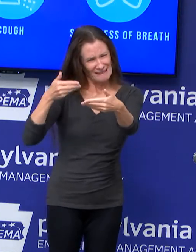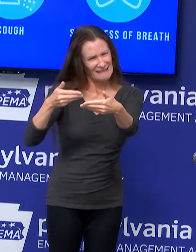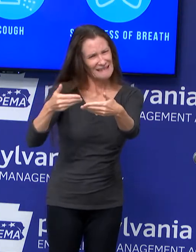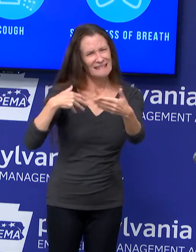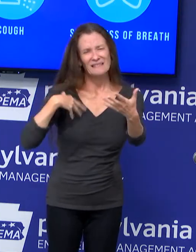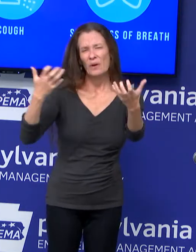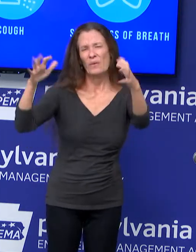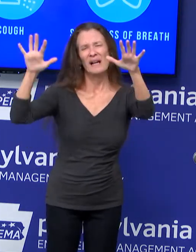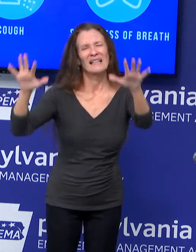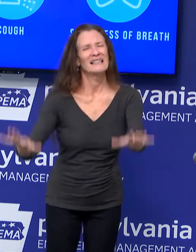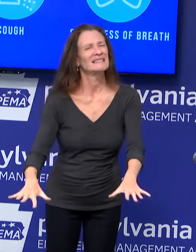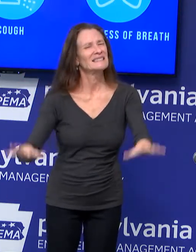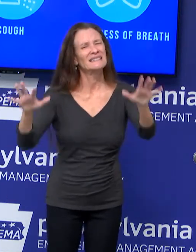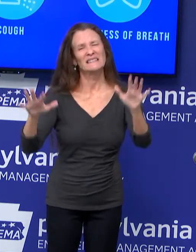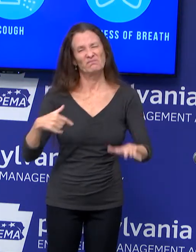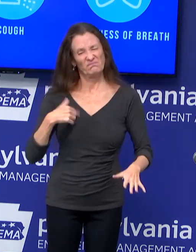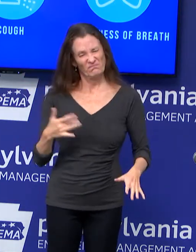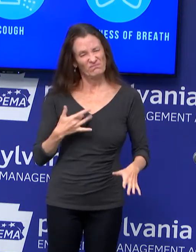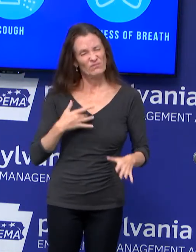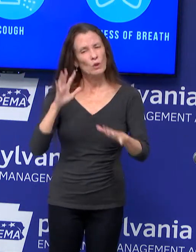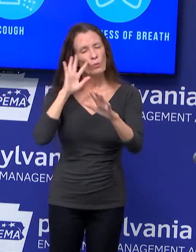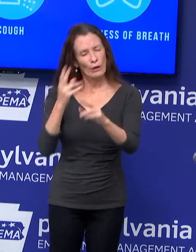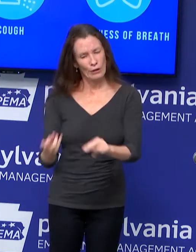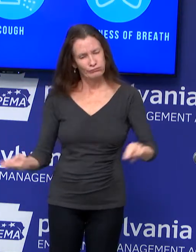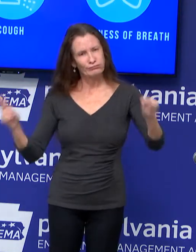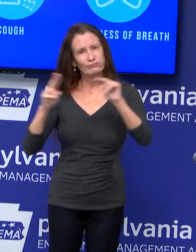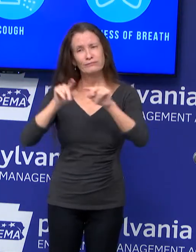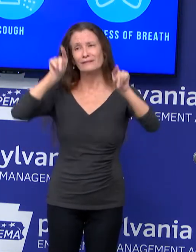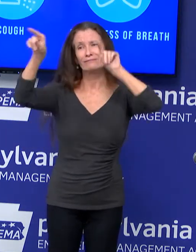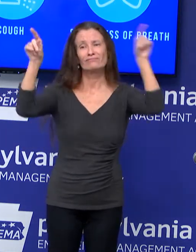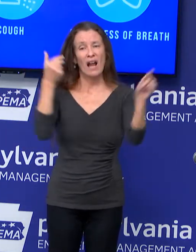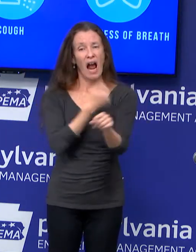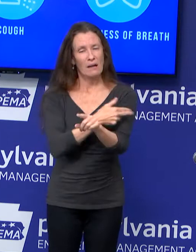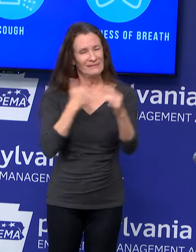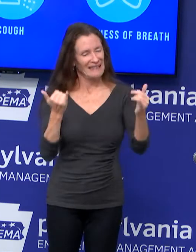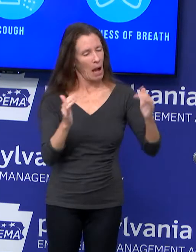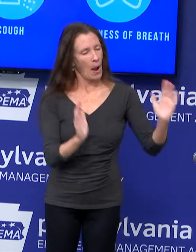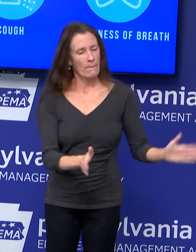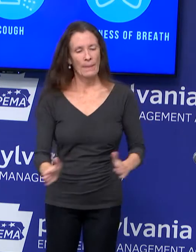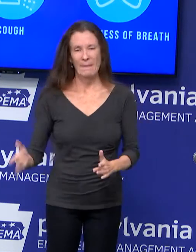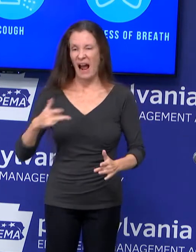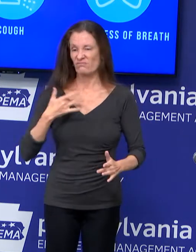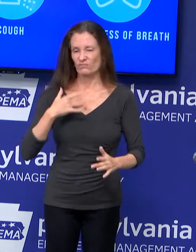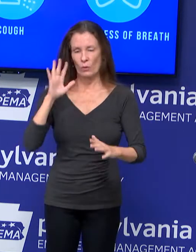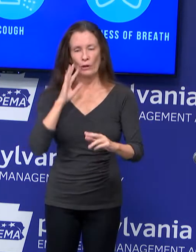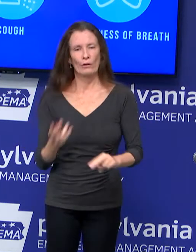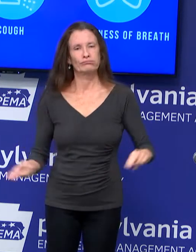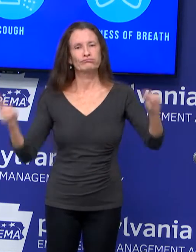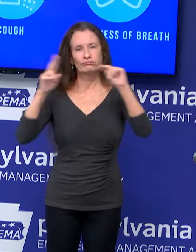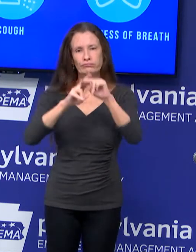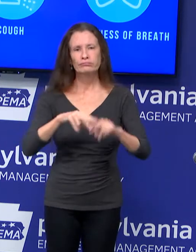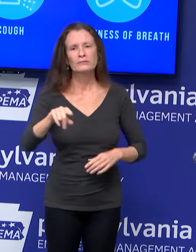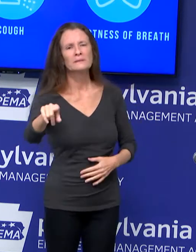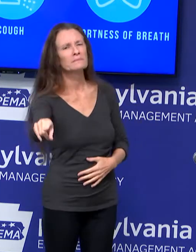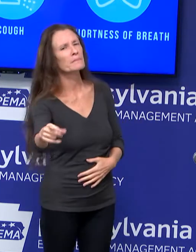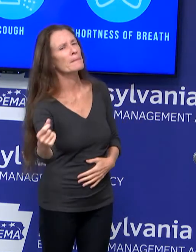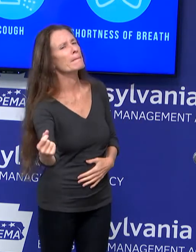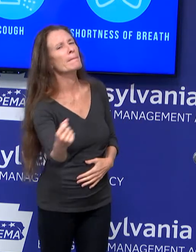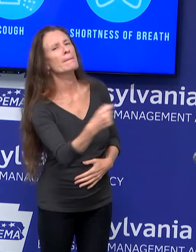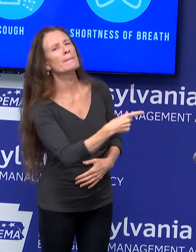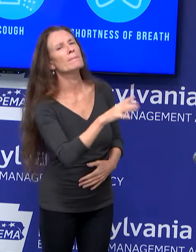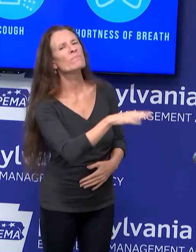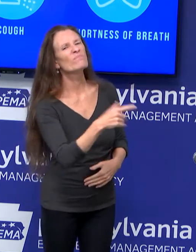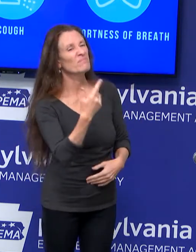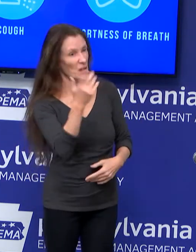the increasing numbers and that they don't get overwhelmed. Yes. You talked about not going back to a red, yellow, green